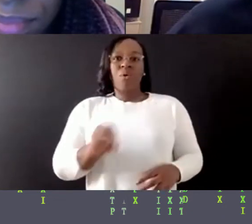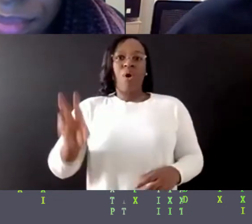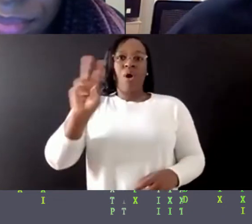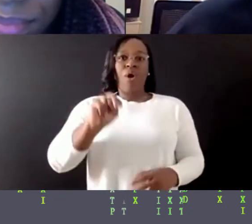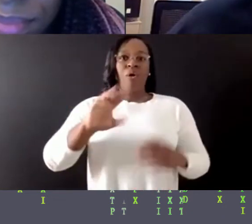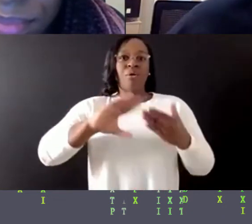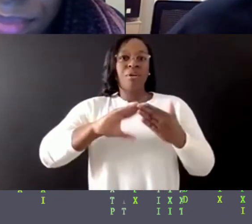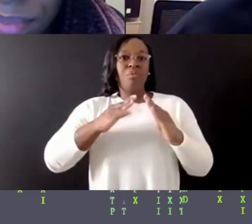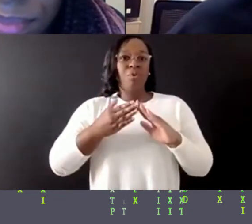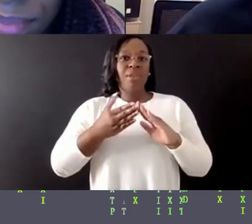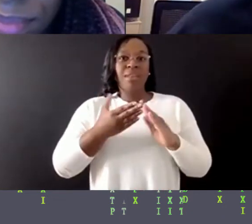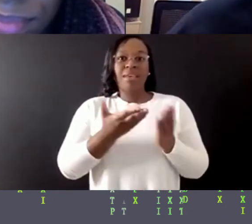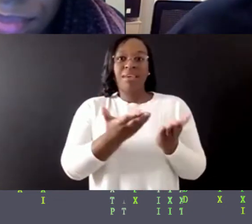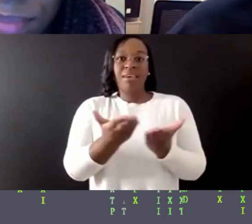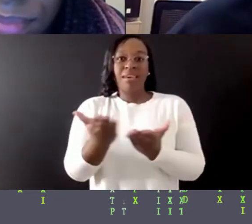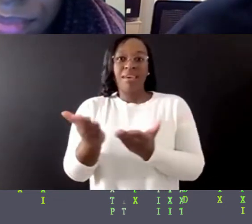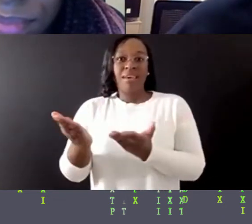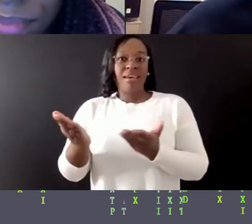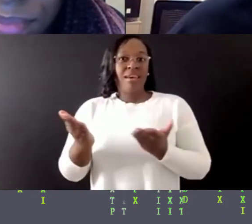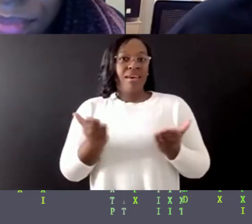from our, from our last question.